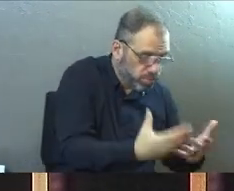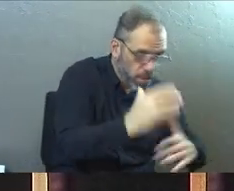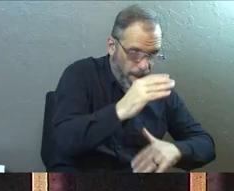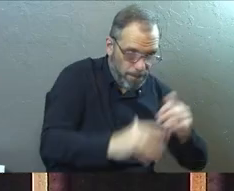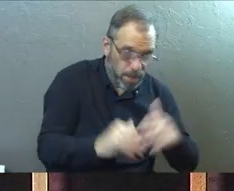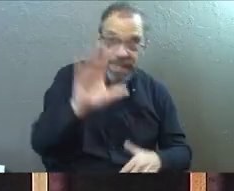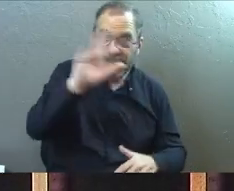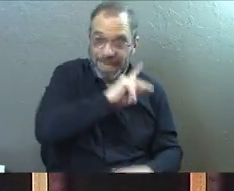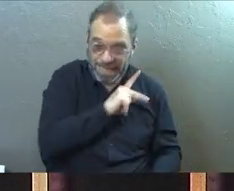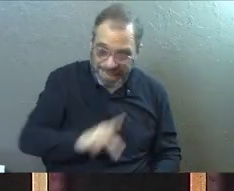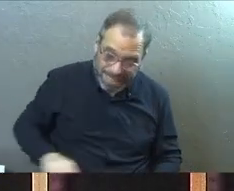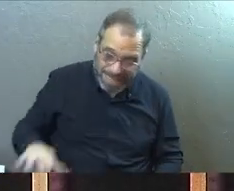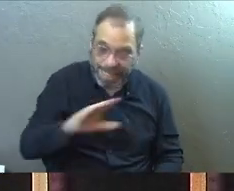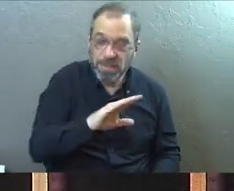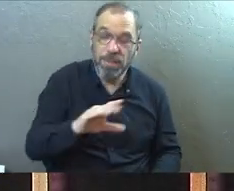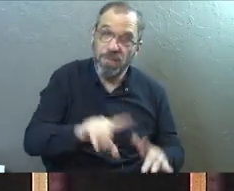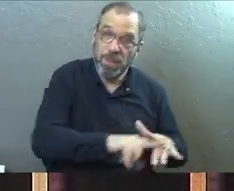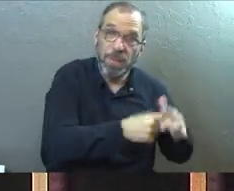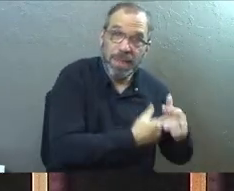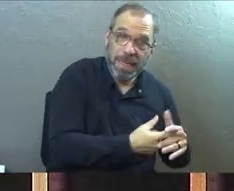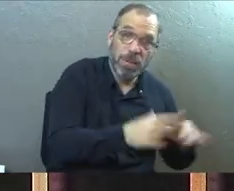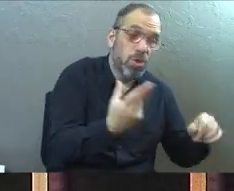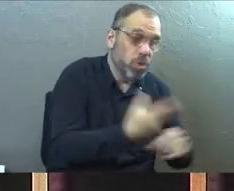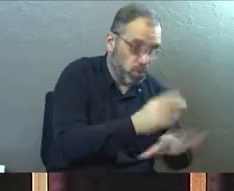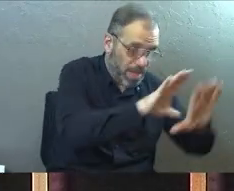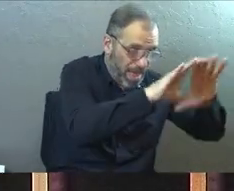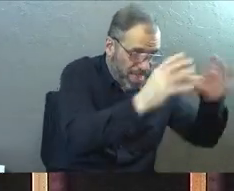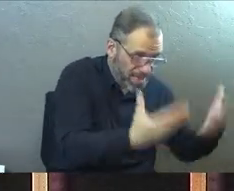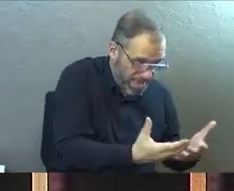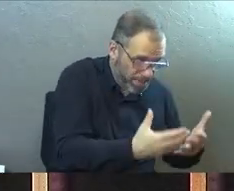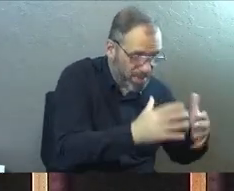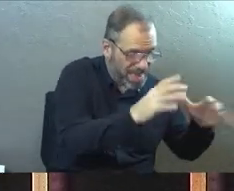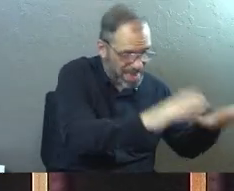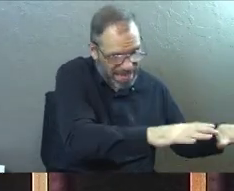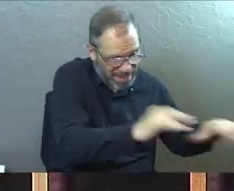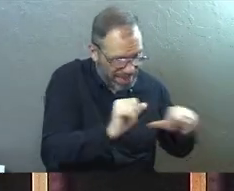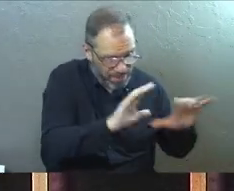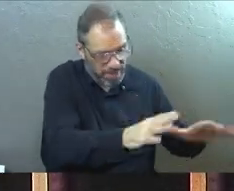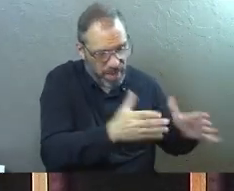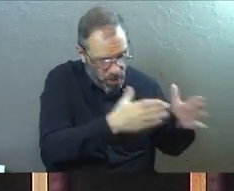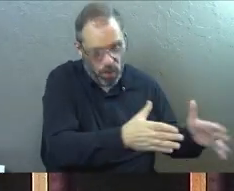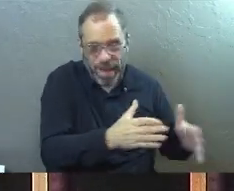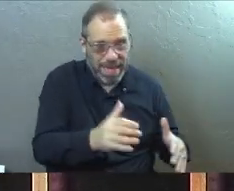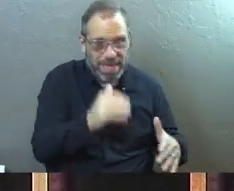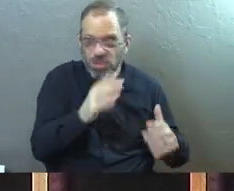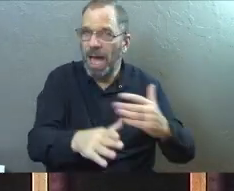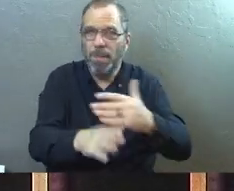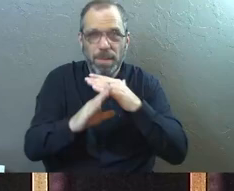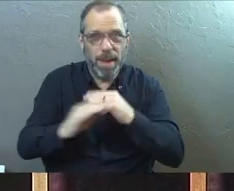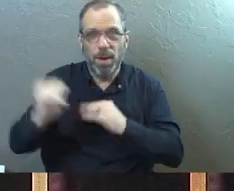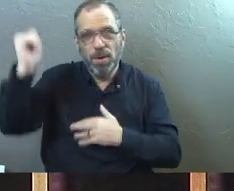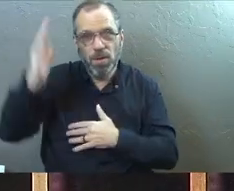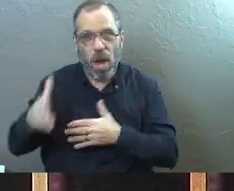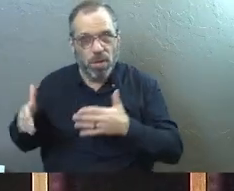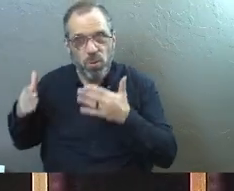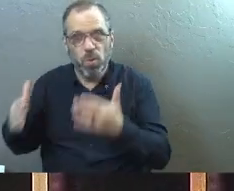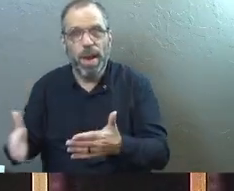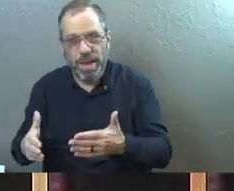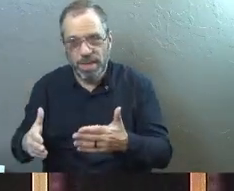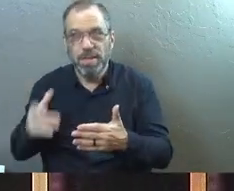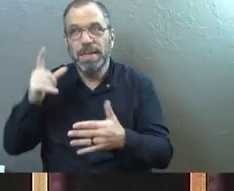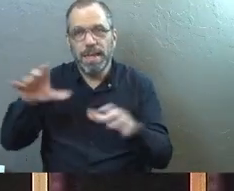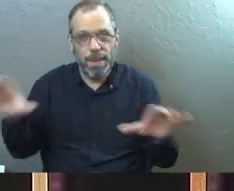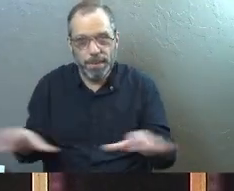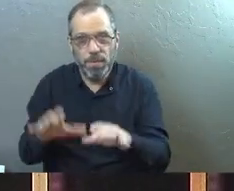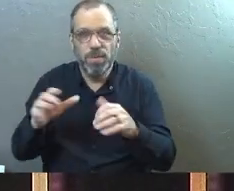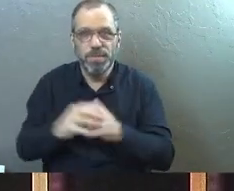building his kingdom from the beginning. He was going to use them to do exactly that and they had to get out of their own way to not stand in the way of God and let him